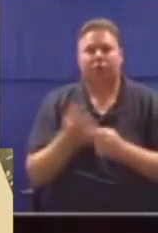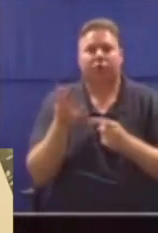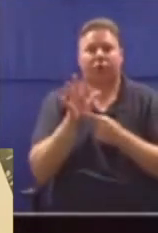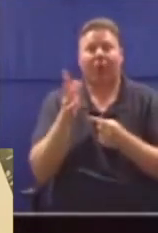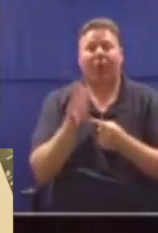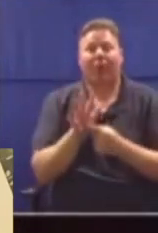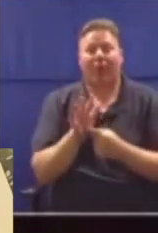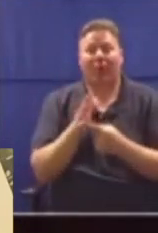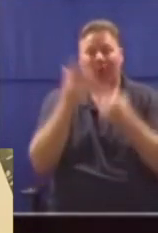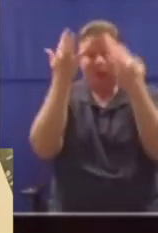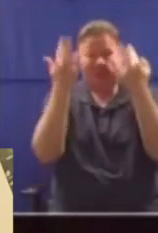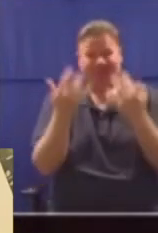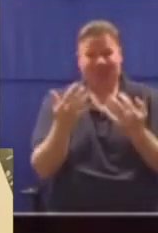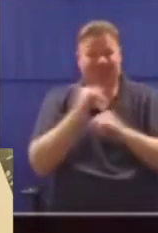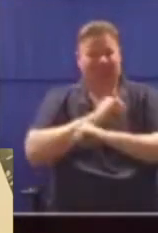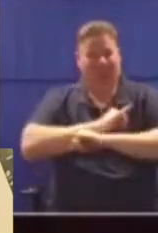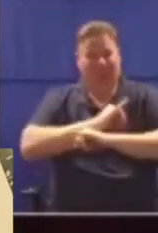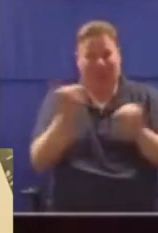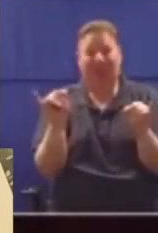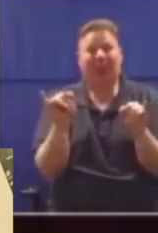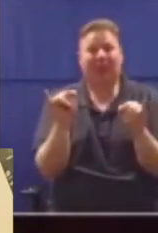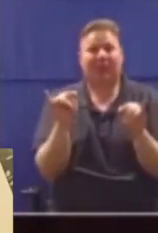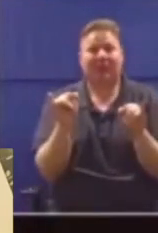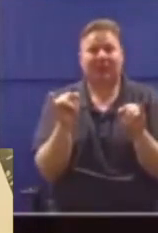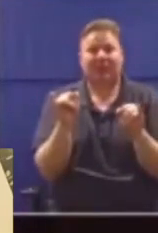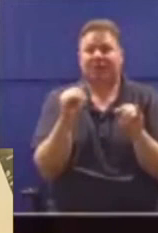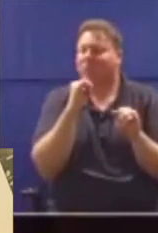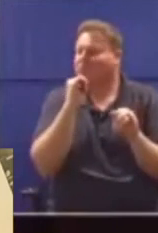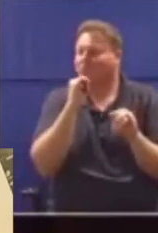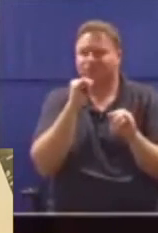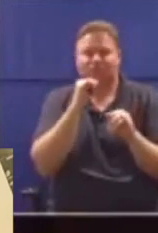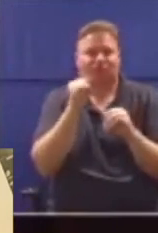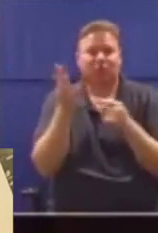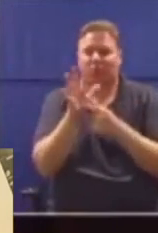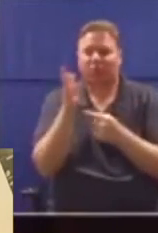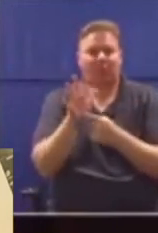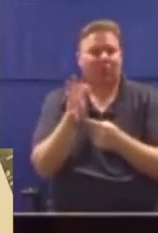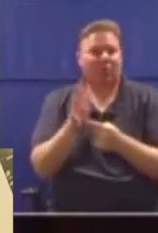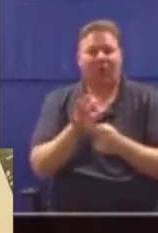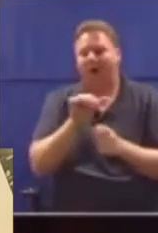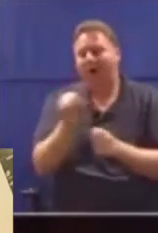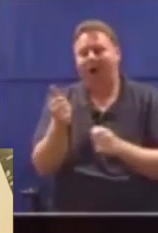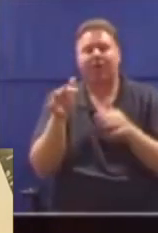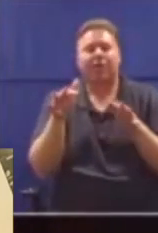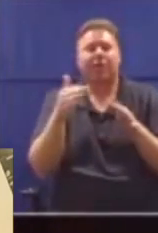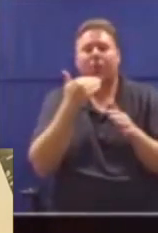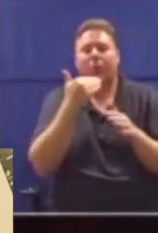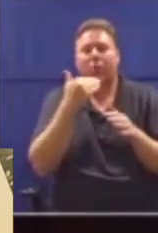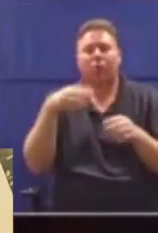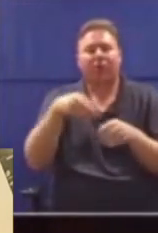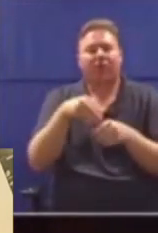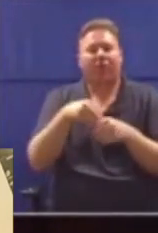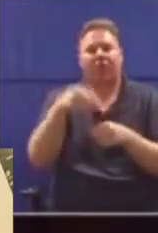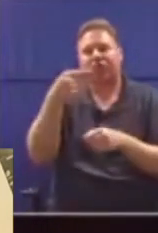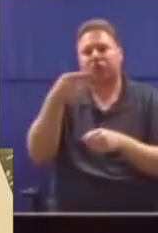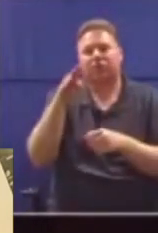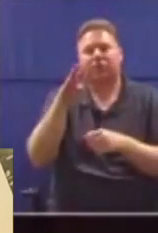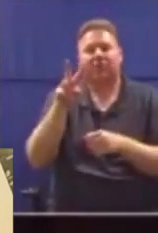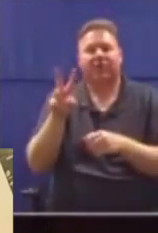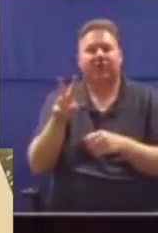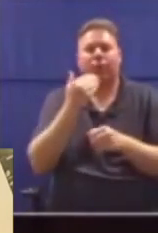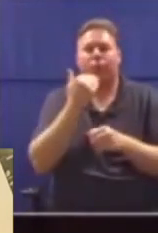horrifying as these statistics are, they still do not factor everyone else who's battling with gender-based violence and femicide in